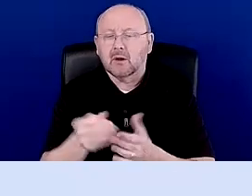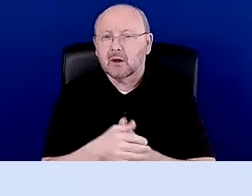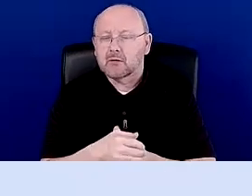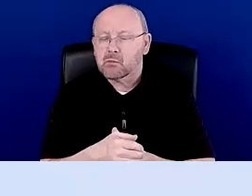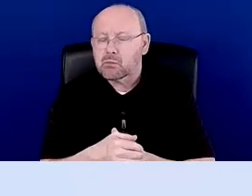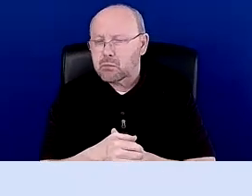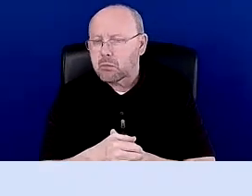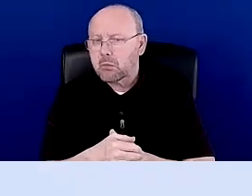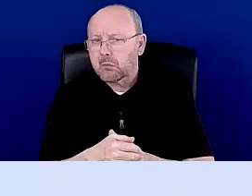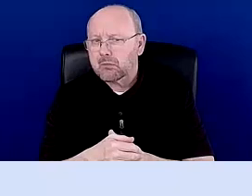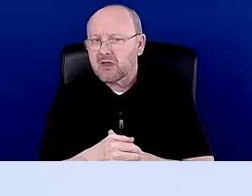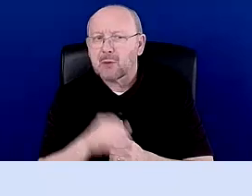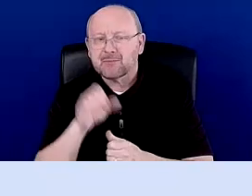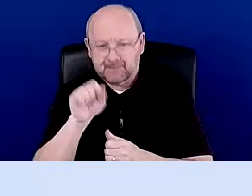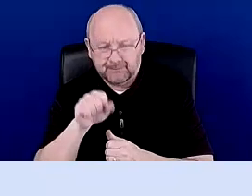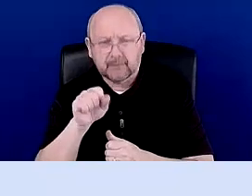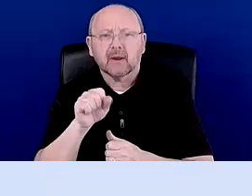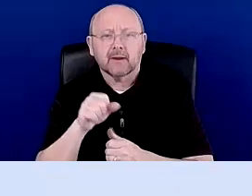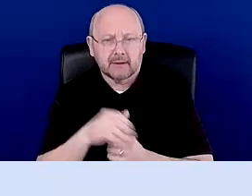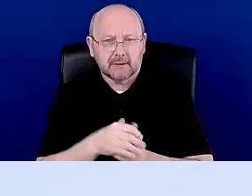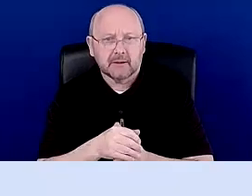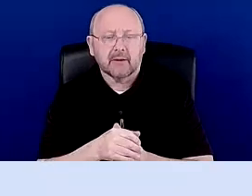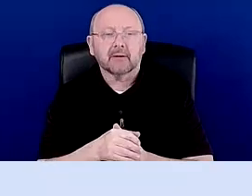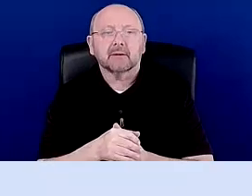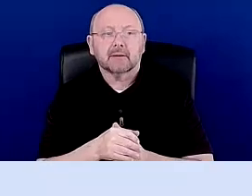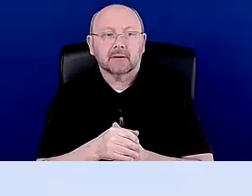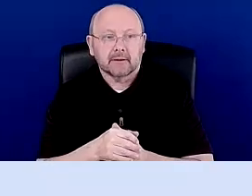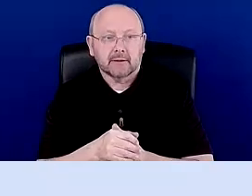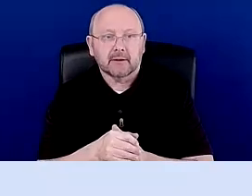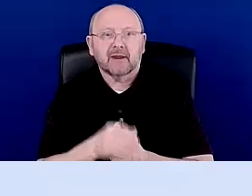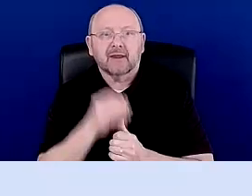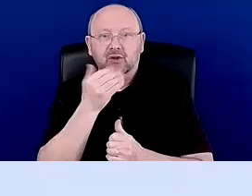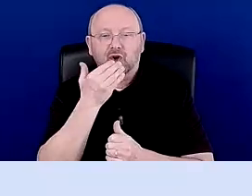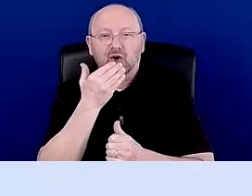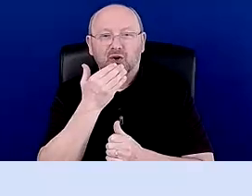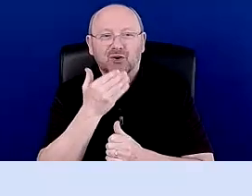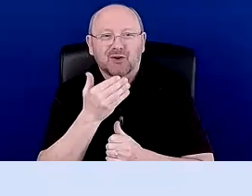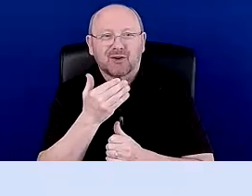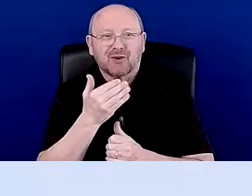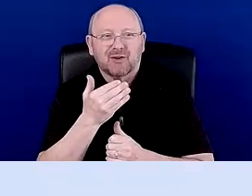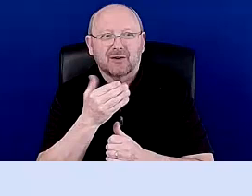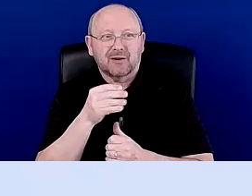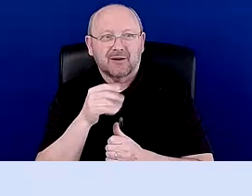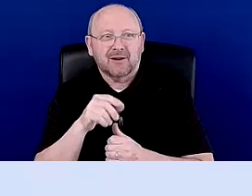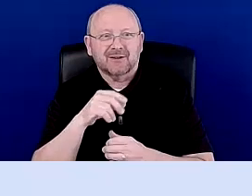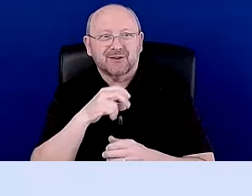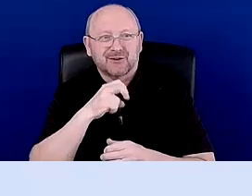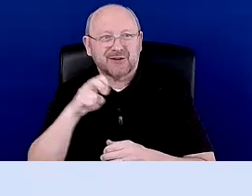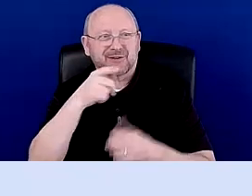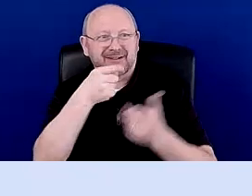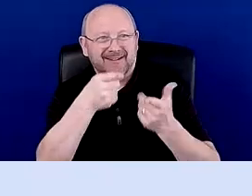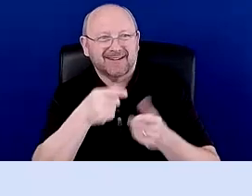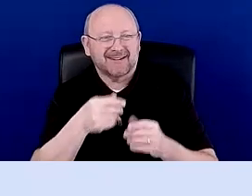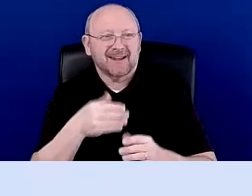Yes. Yes. so, so that's, so this is a good, um, segue into zero textbook costs versus OER. So the